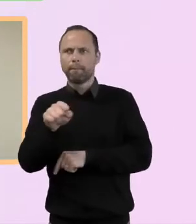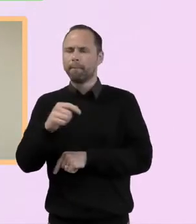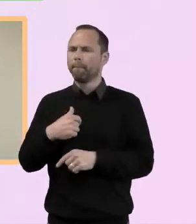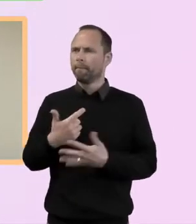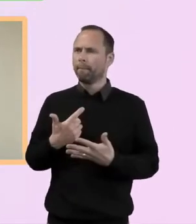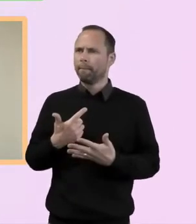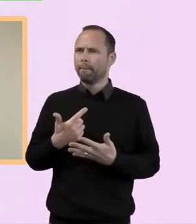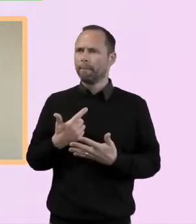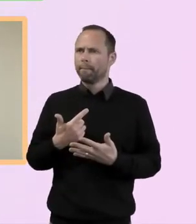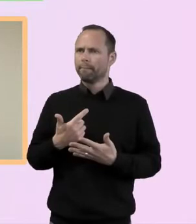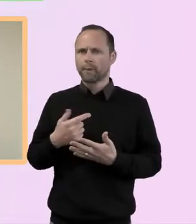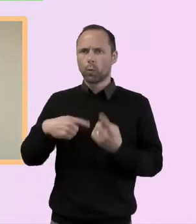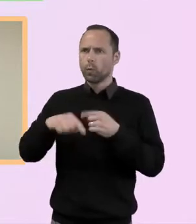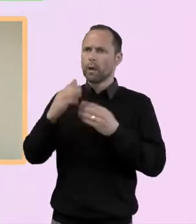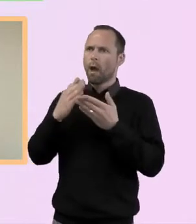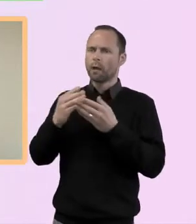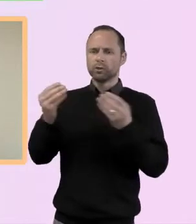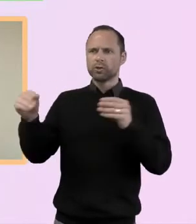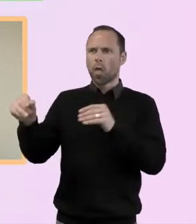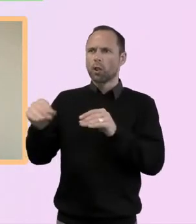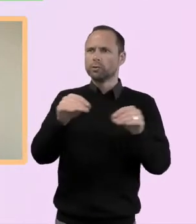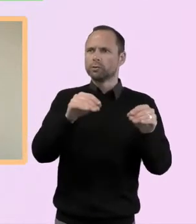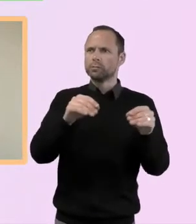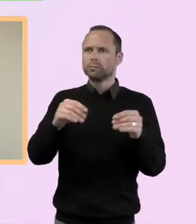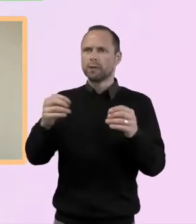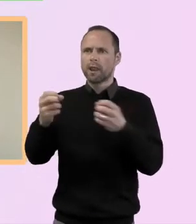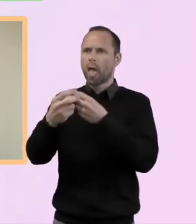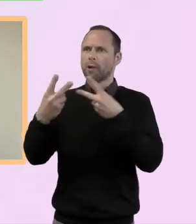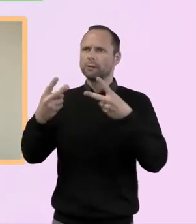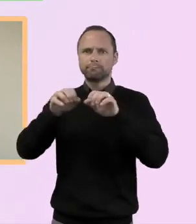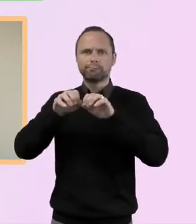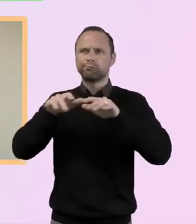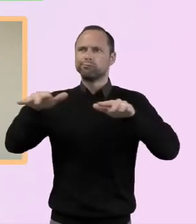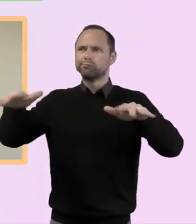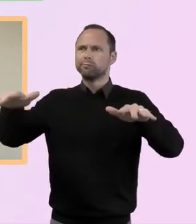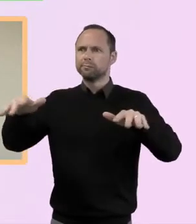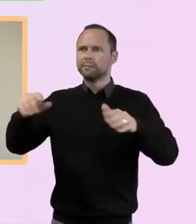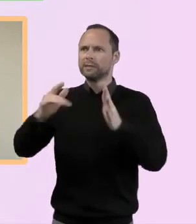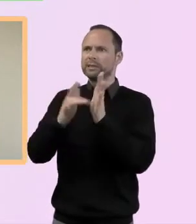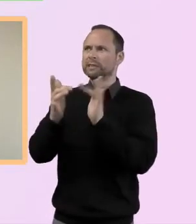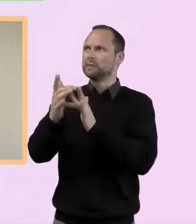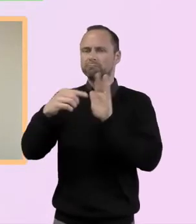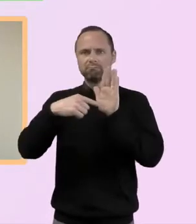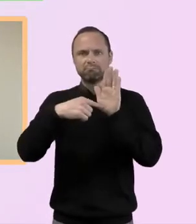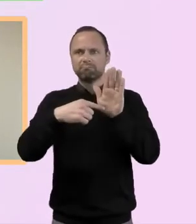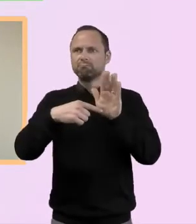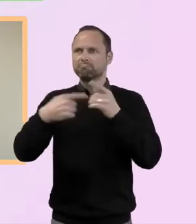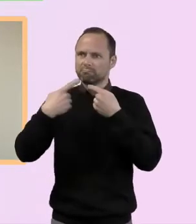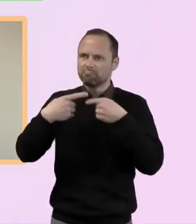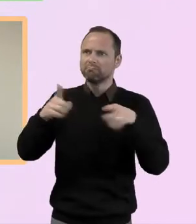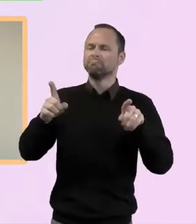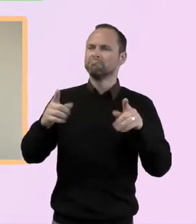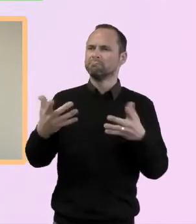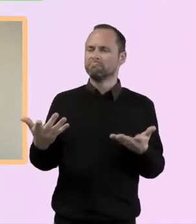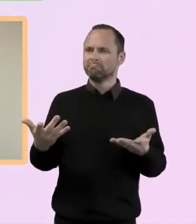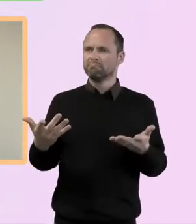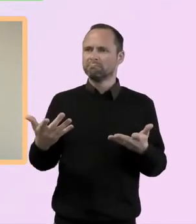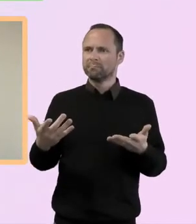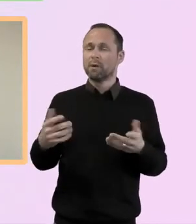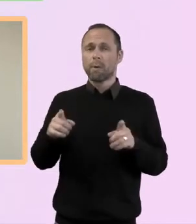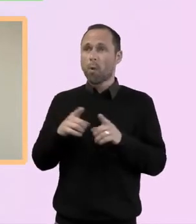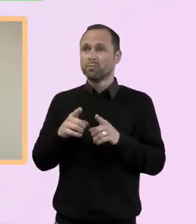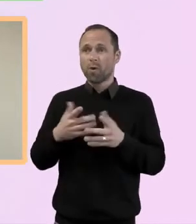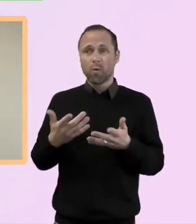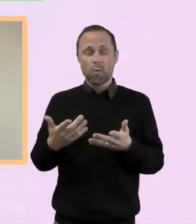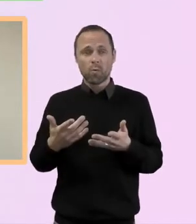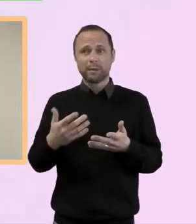isn't it? To be salt and light and, um, and, and to be with his people and also to learn from our communities and to, you know, like we already